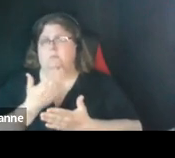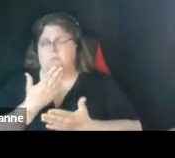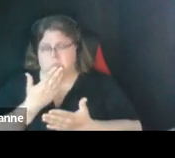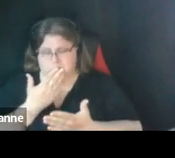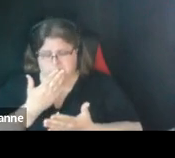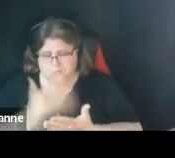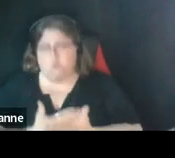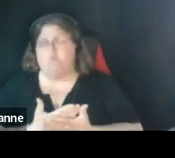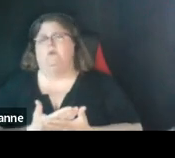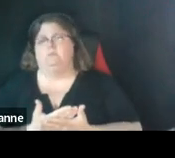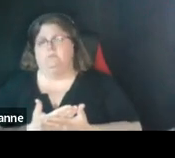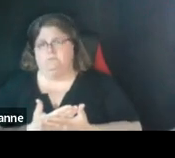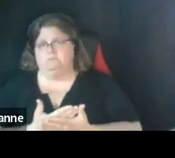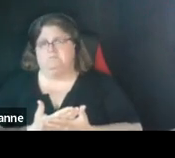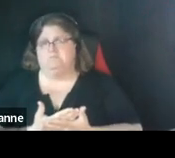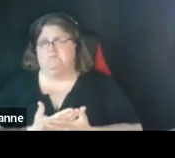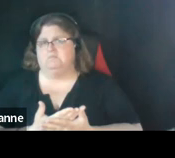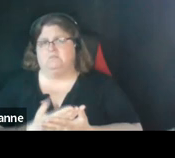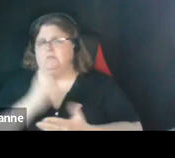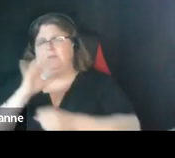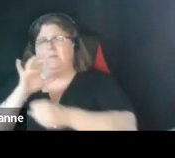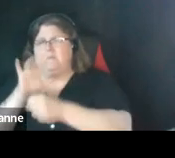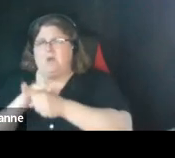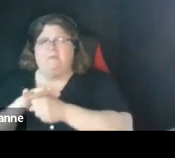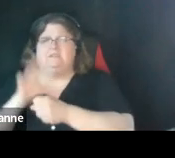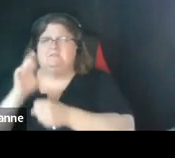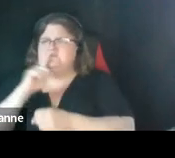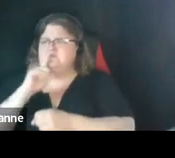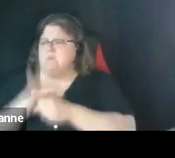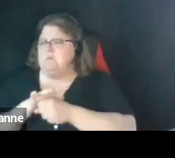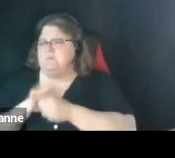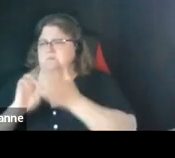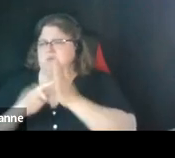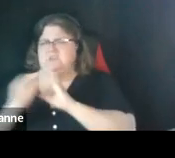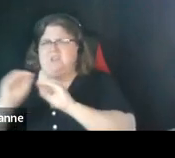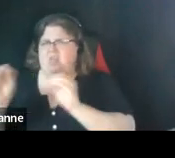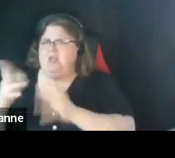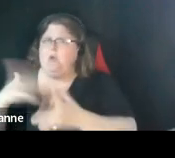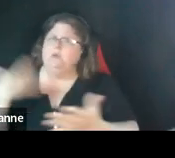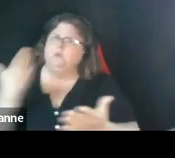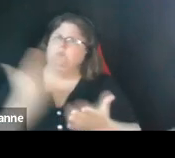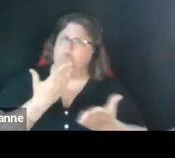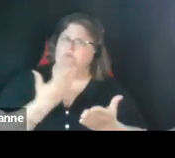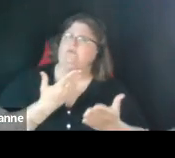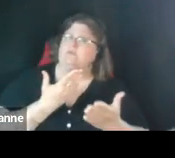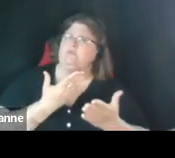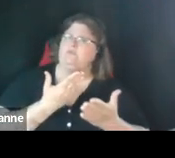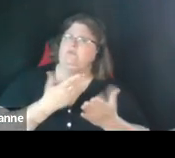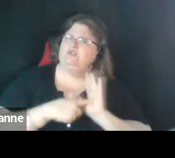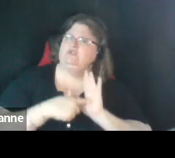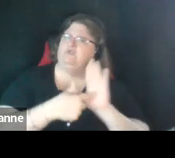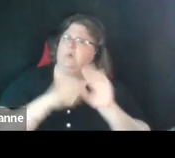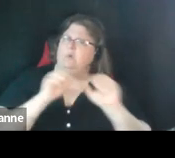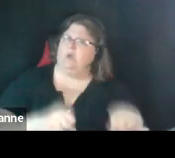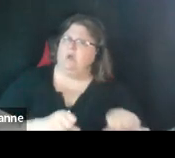rather than commitment right something that that we can prove that they can prove how about proven